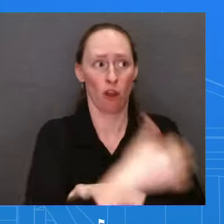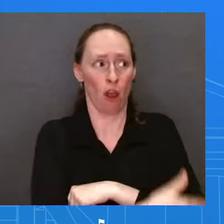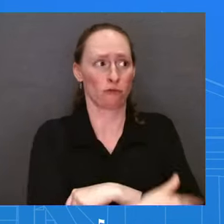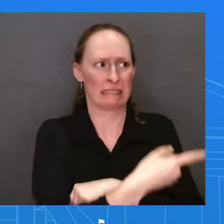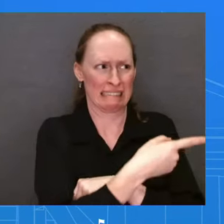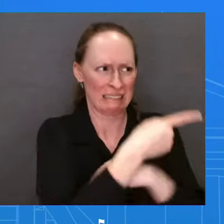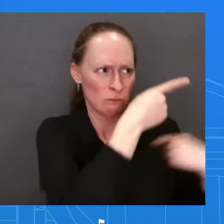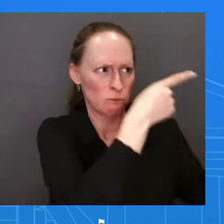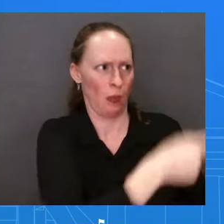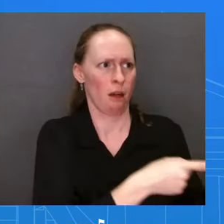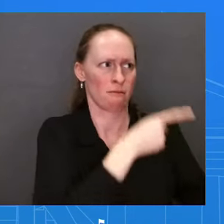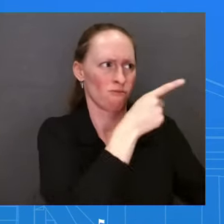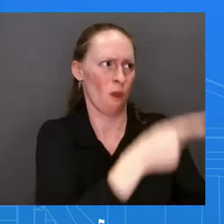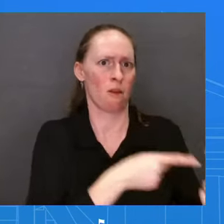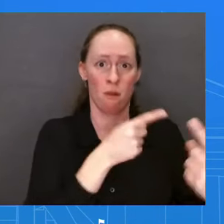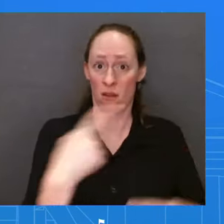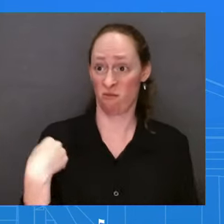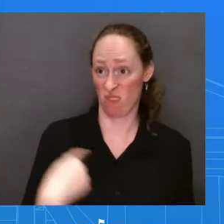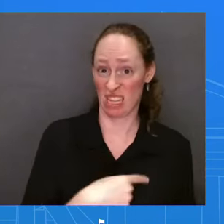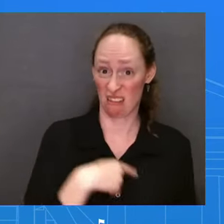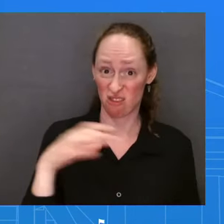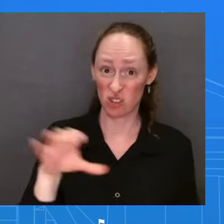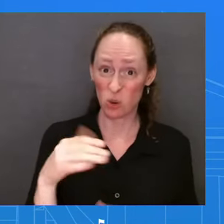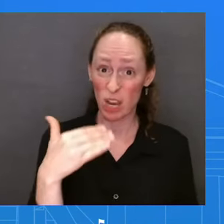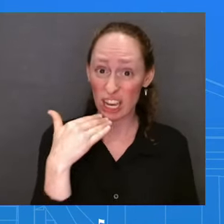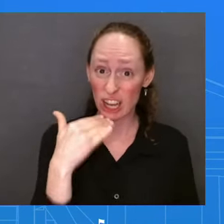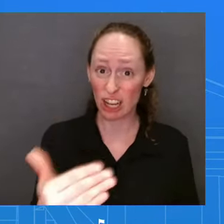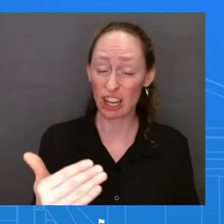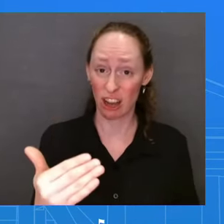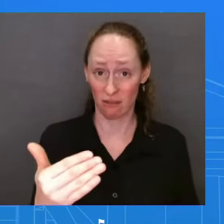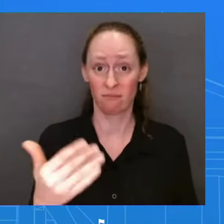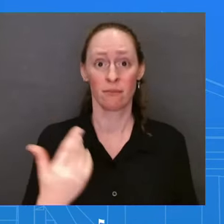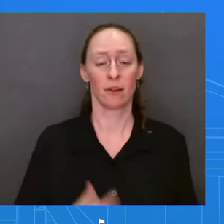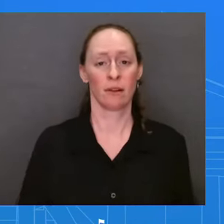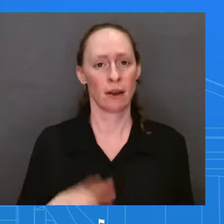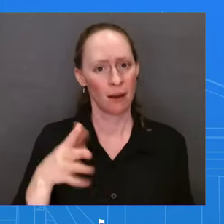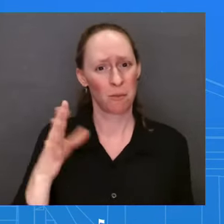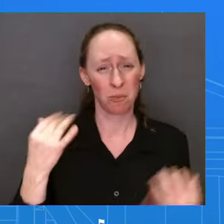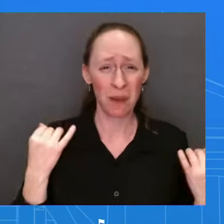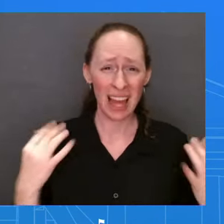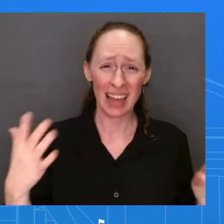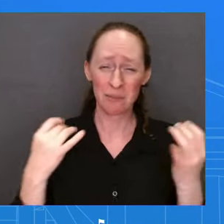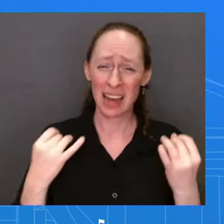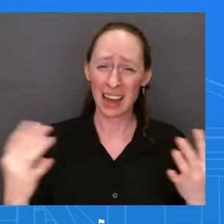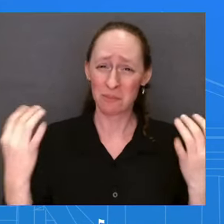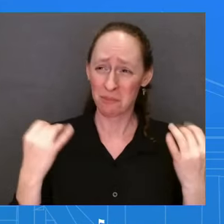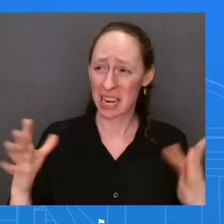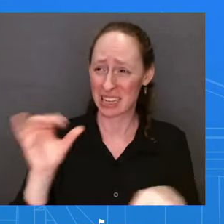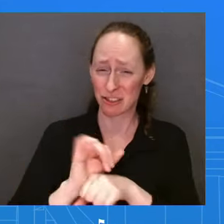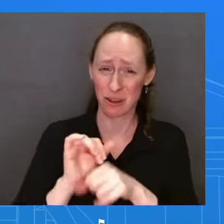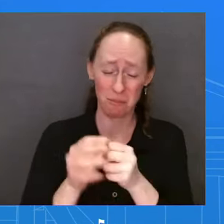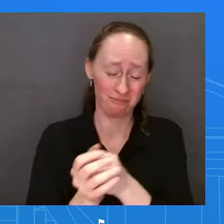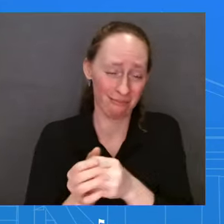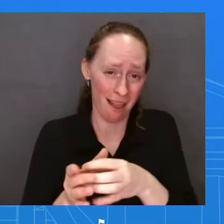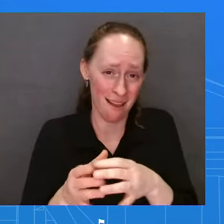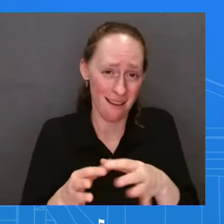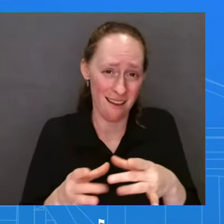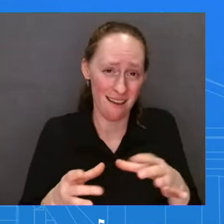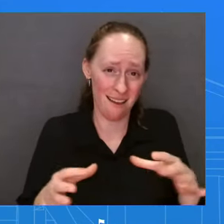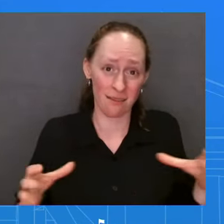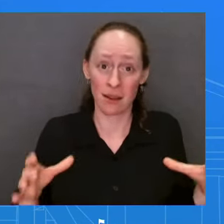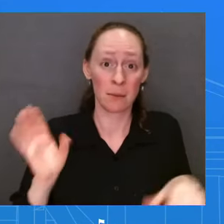about the millions of jobs that have been created, the millions of new small business starts. So we are on track. We are making progress.